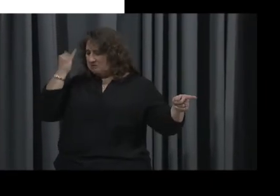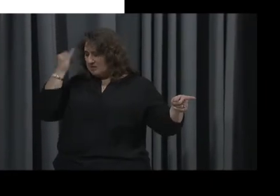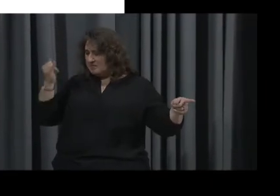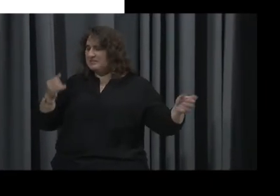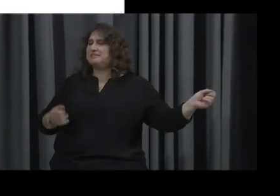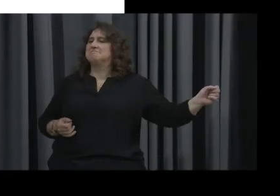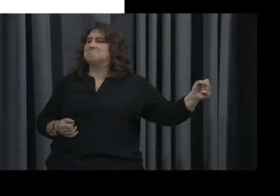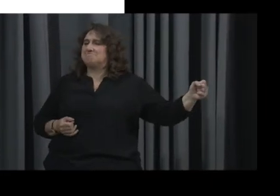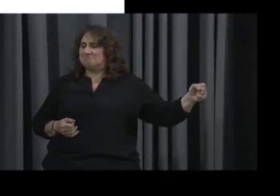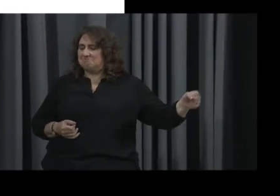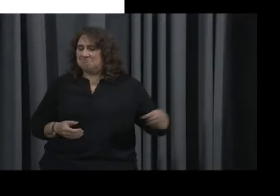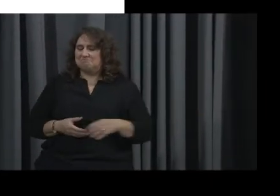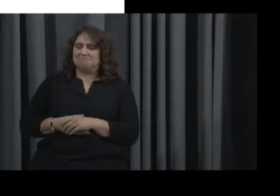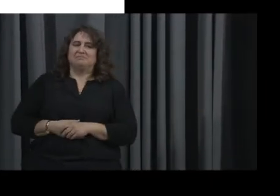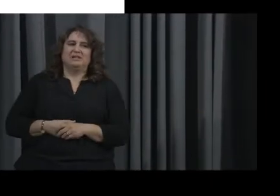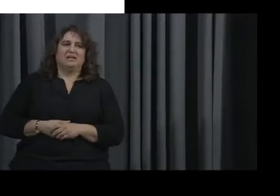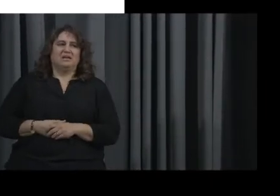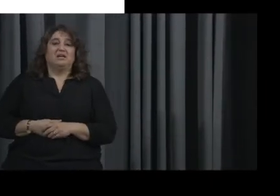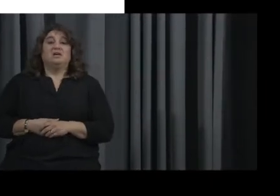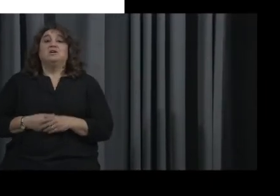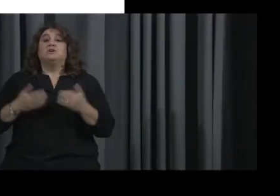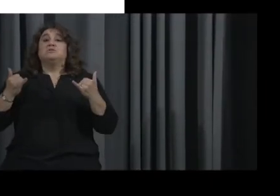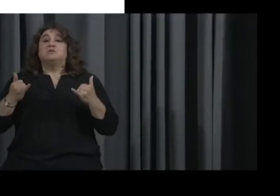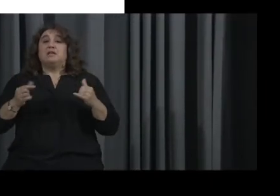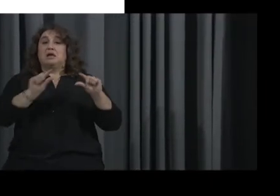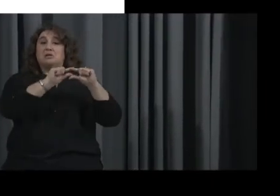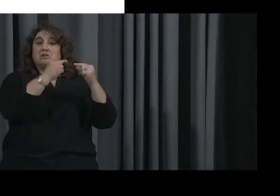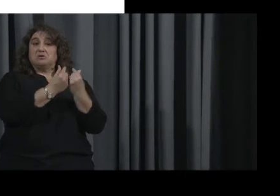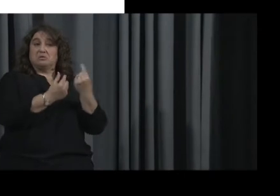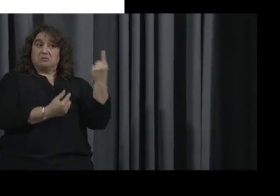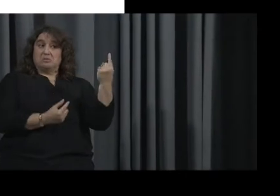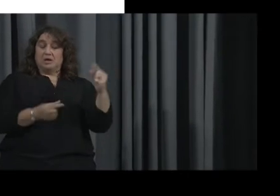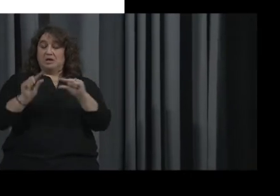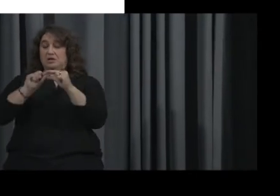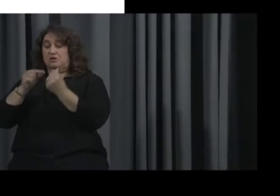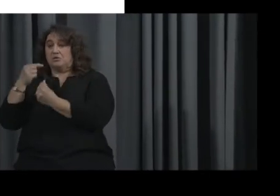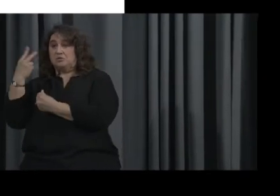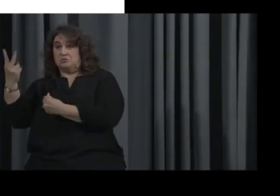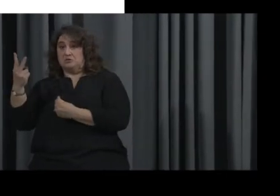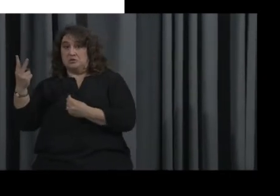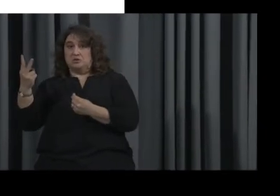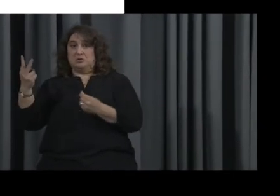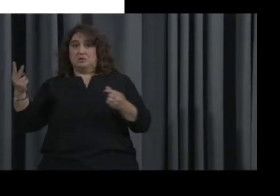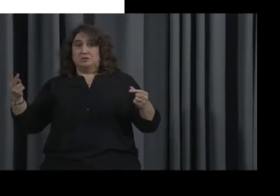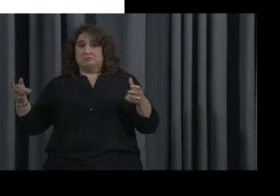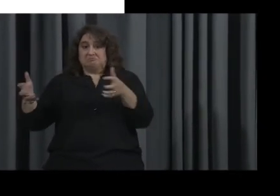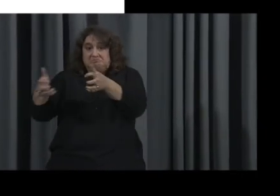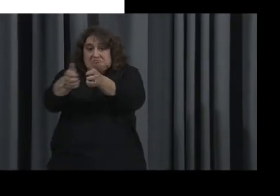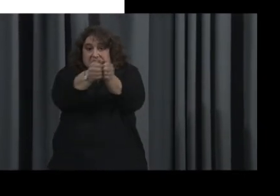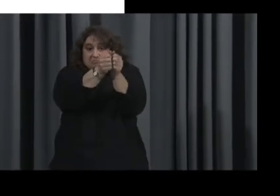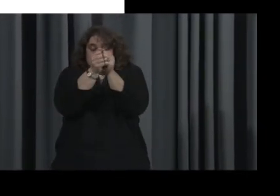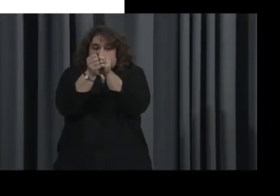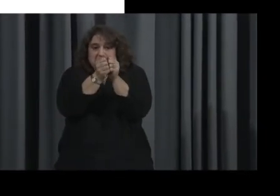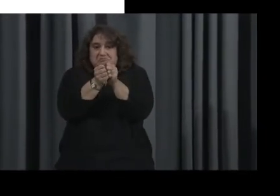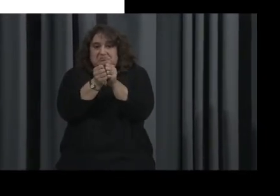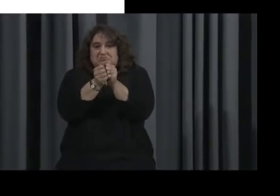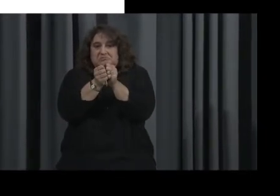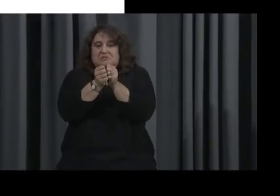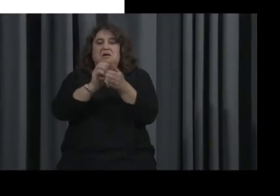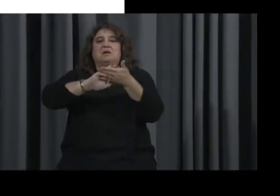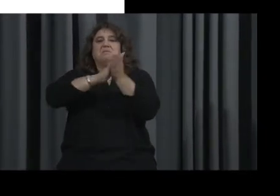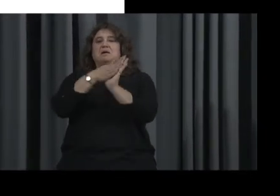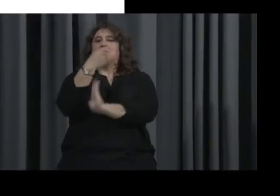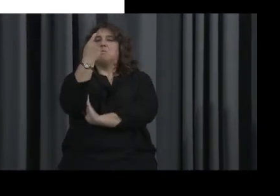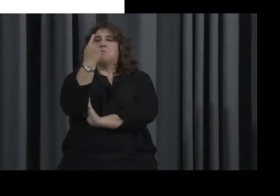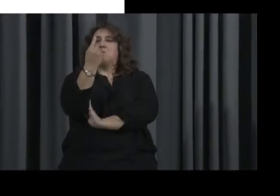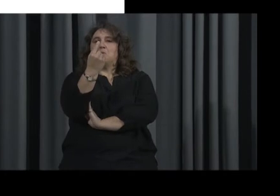So from all of those, we put them all together. I think we came up with a good statement, so you guys let